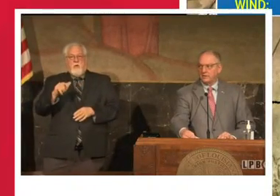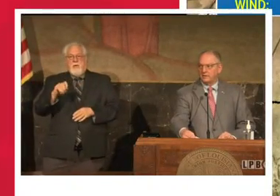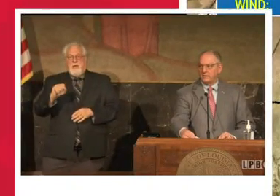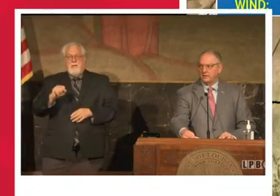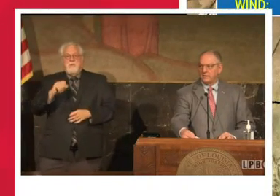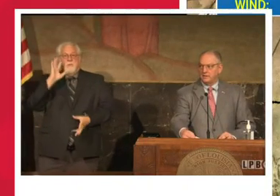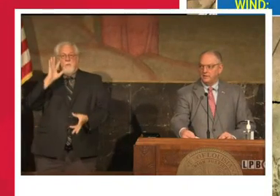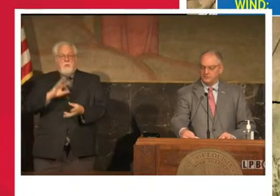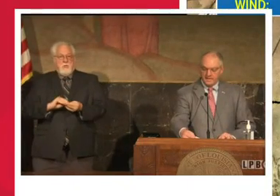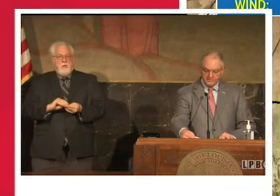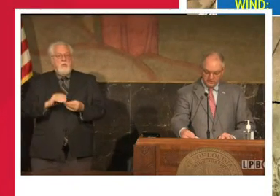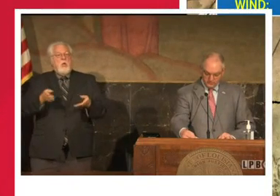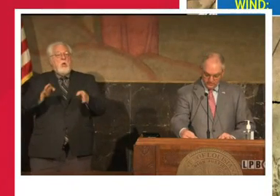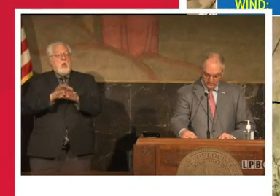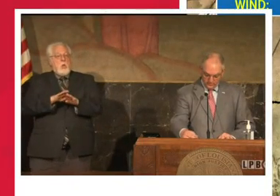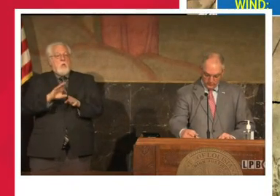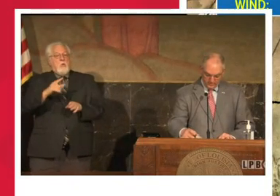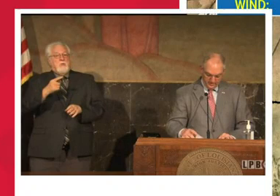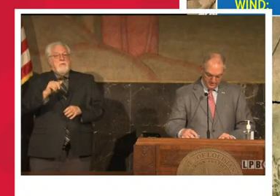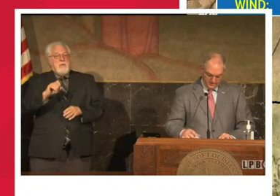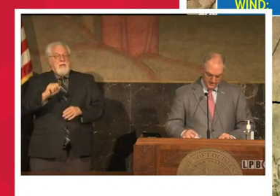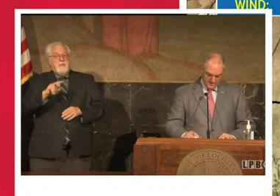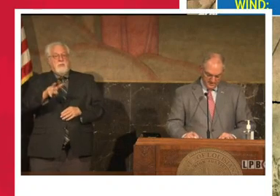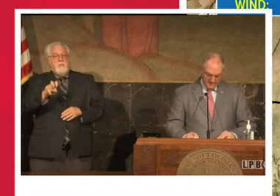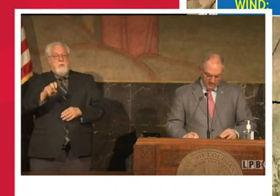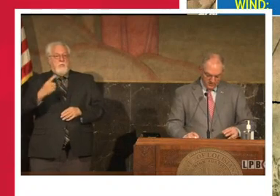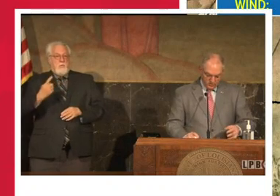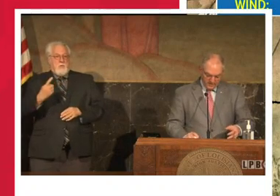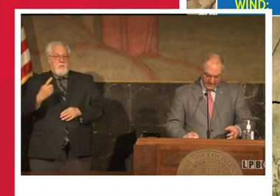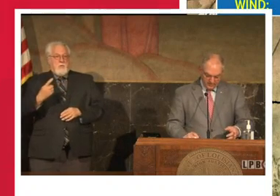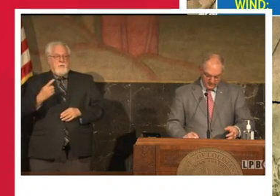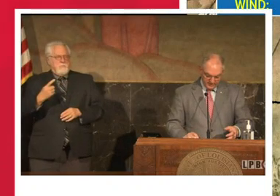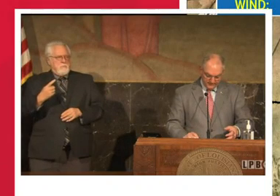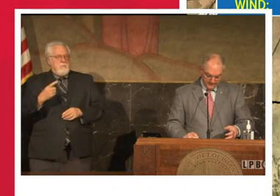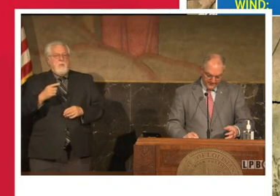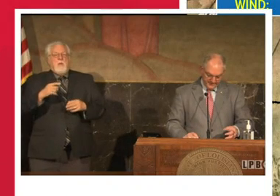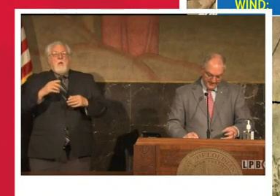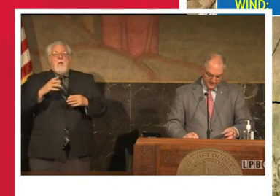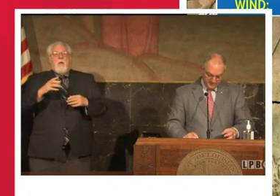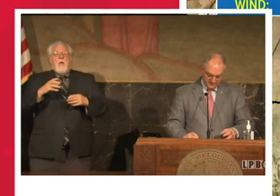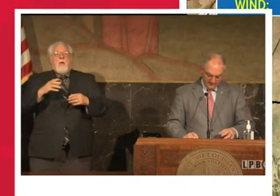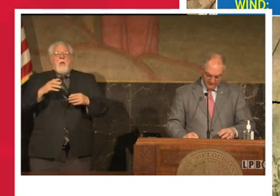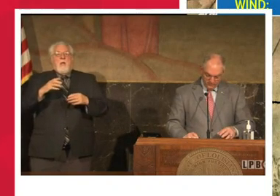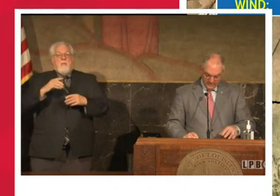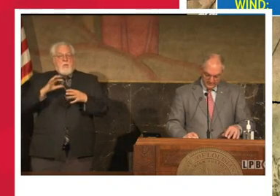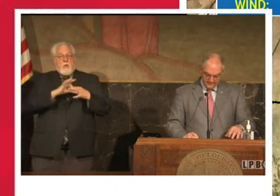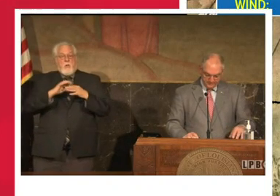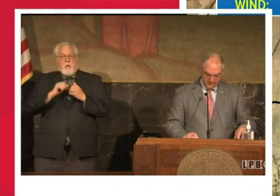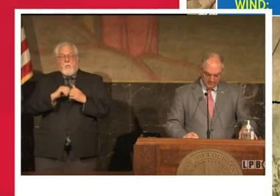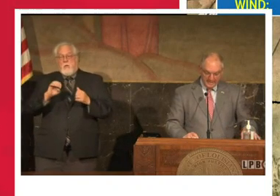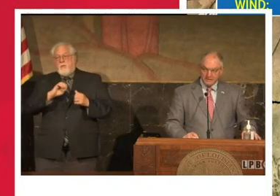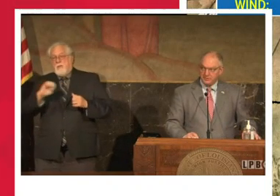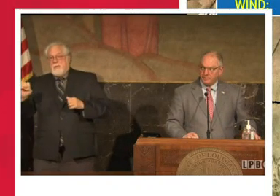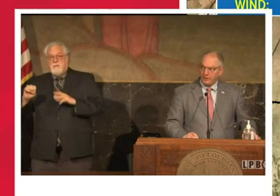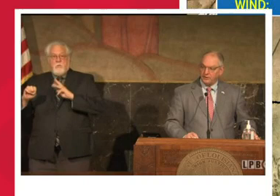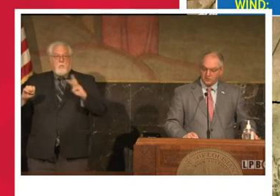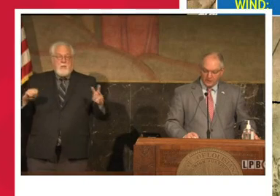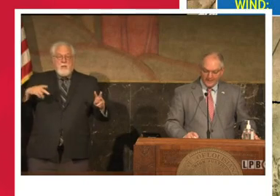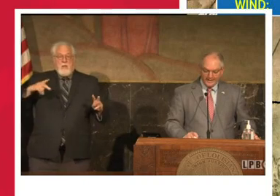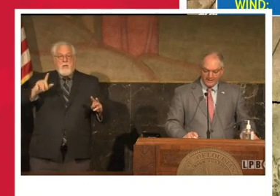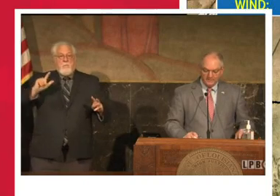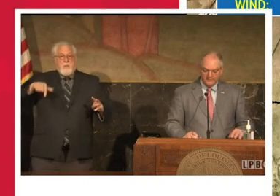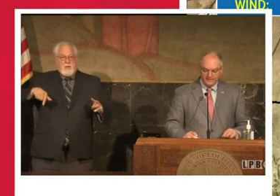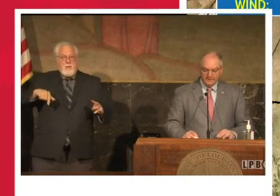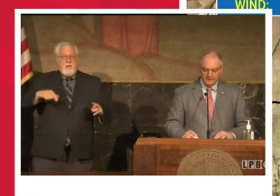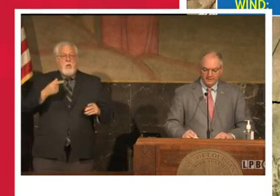closed gates to 201. They are coordinating with Slipville East and Slipville West, Plaquemines Parish,